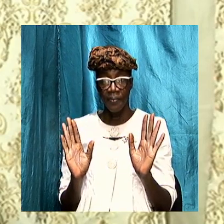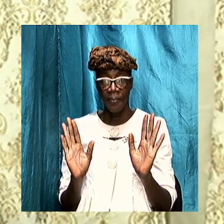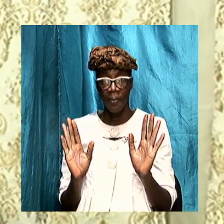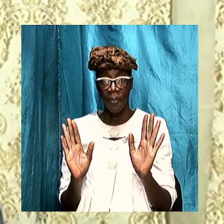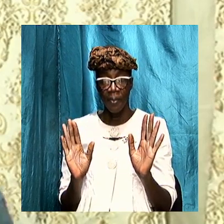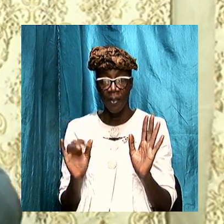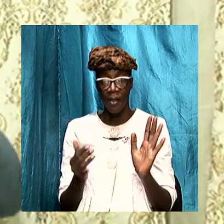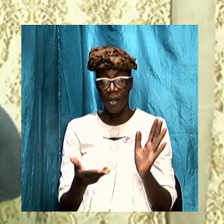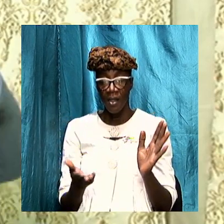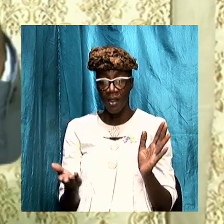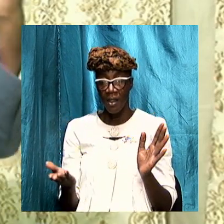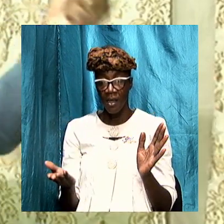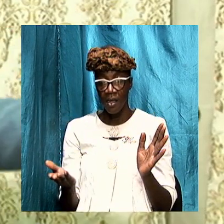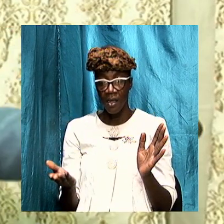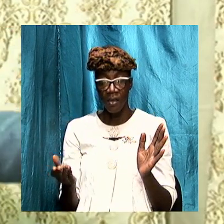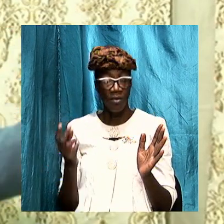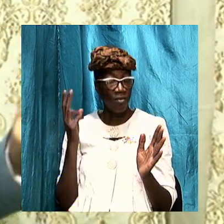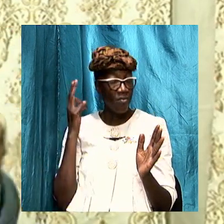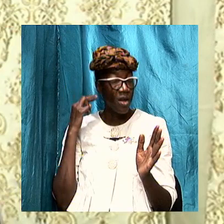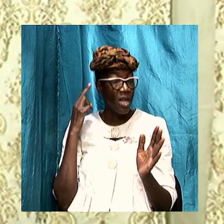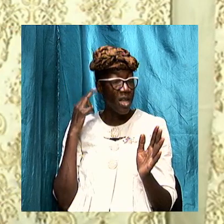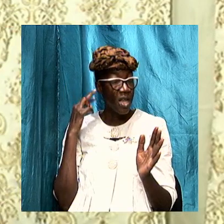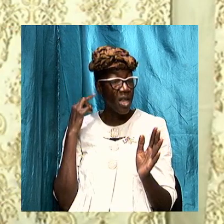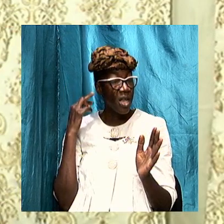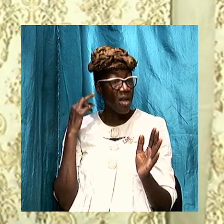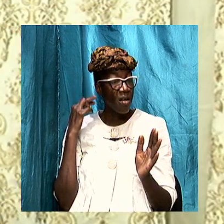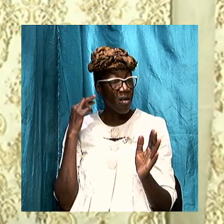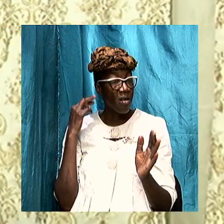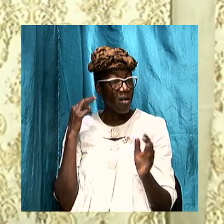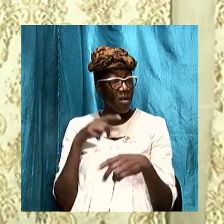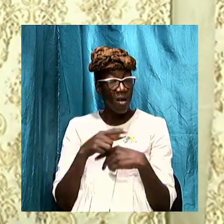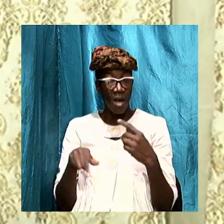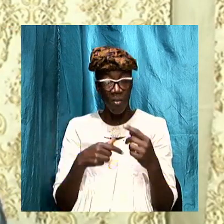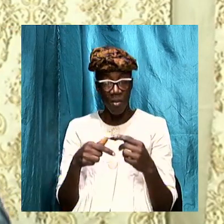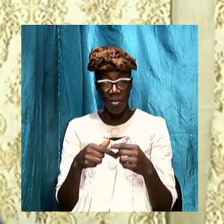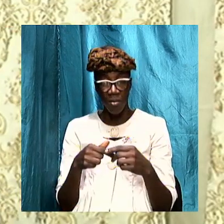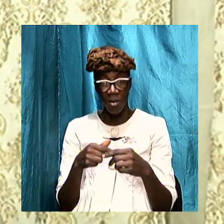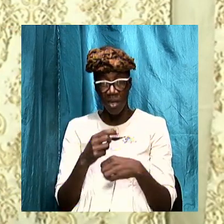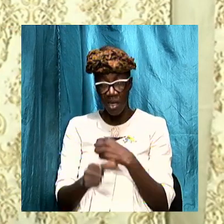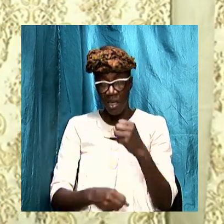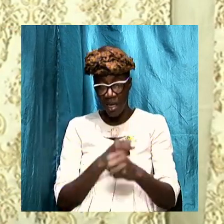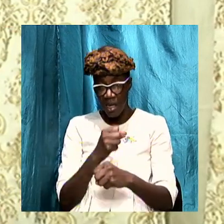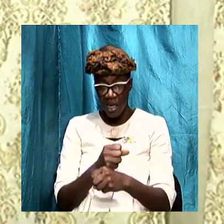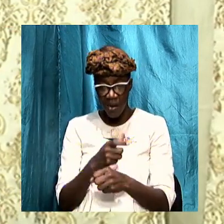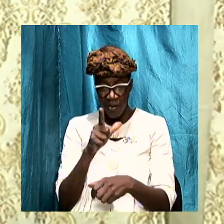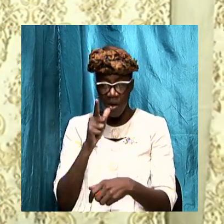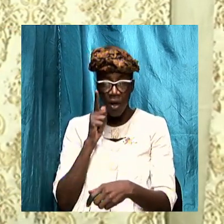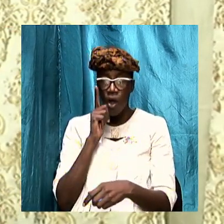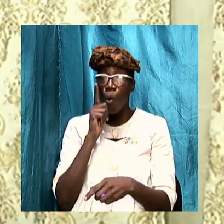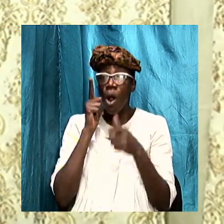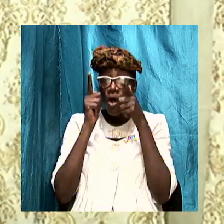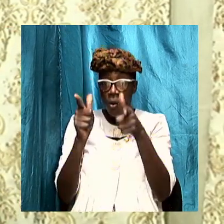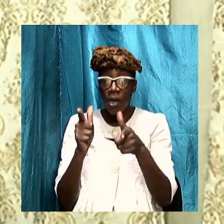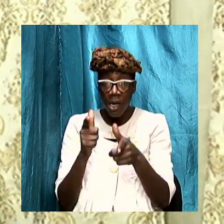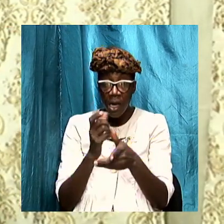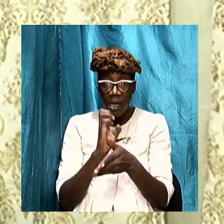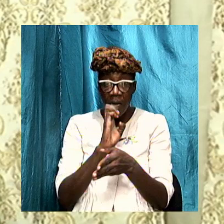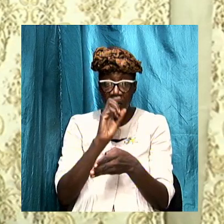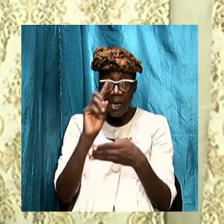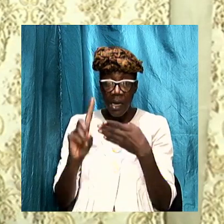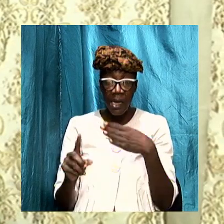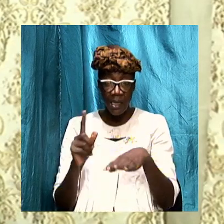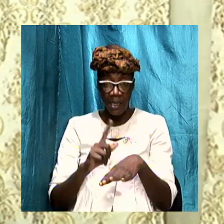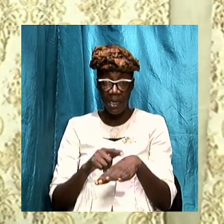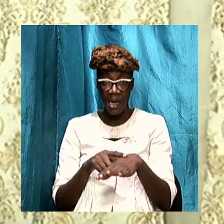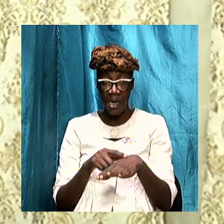that the things that we had heard about early in the year when we were looking at the end times and the things that we